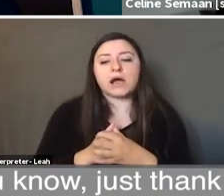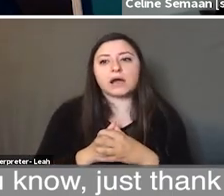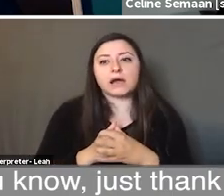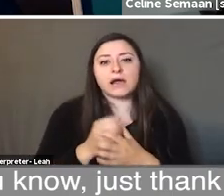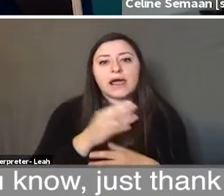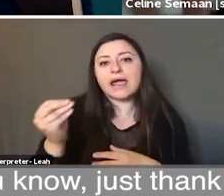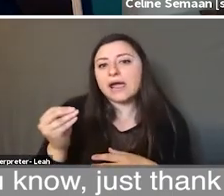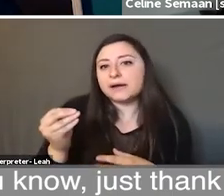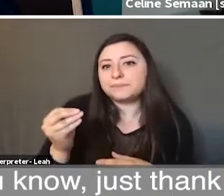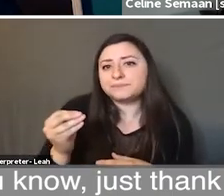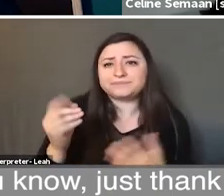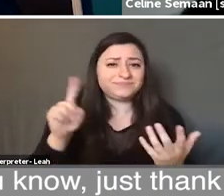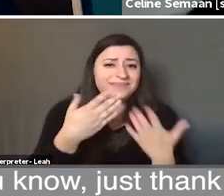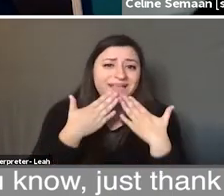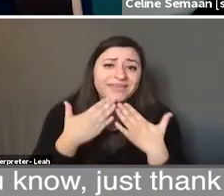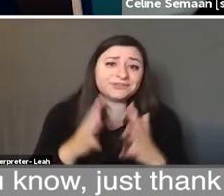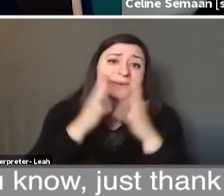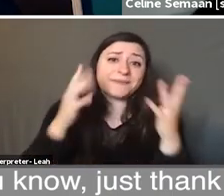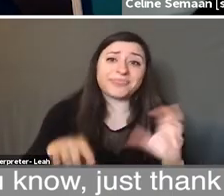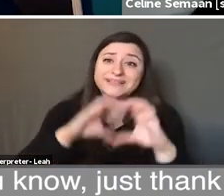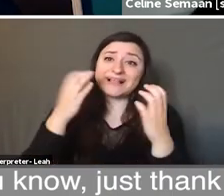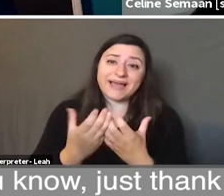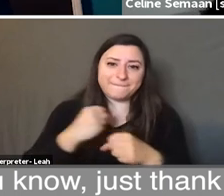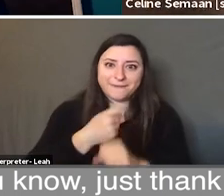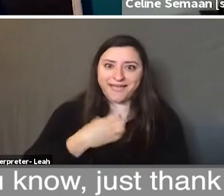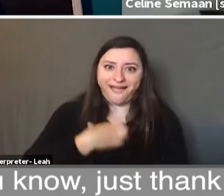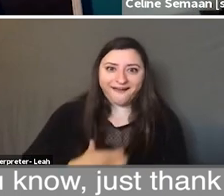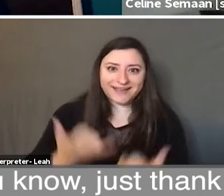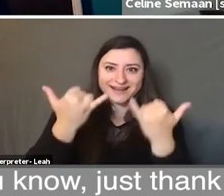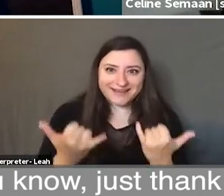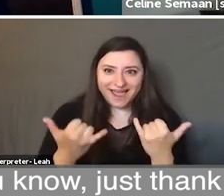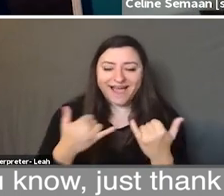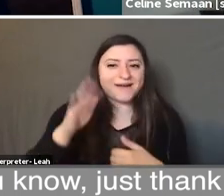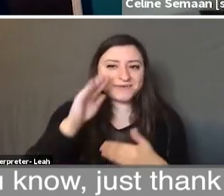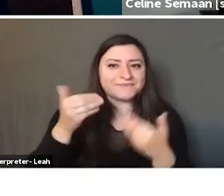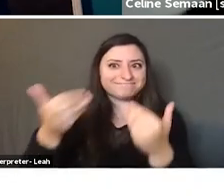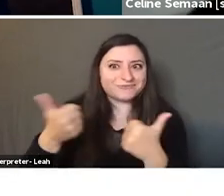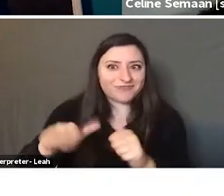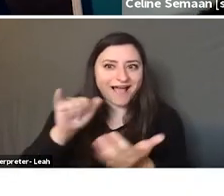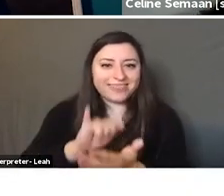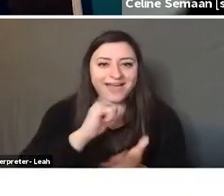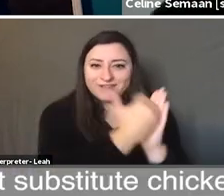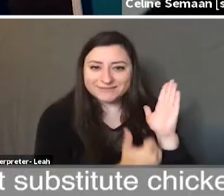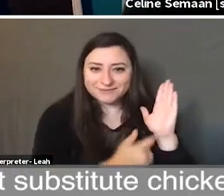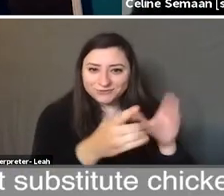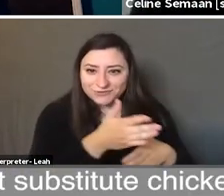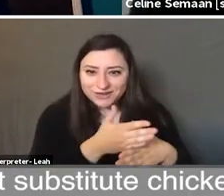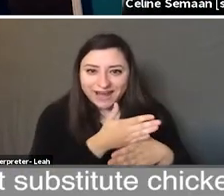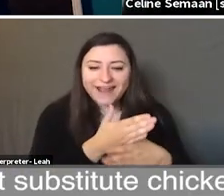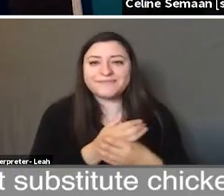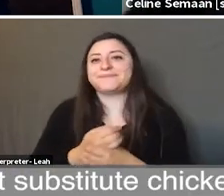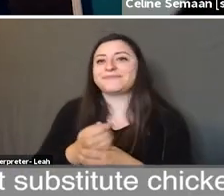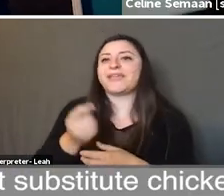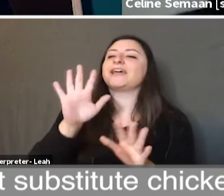And, you know, just thank you so much. This class made you hungry. I'm going to try the recipe. I will substitute